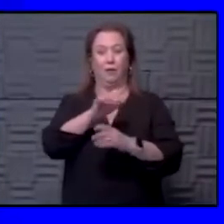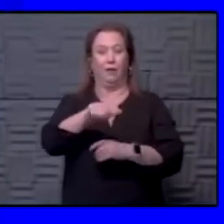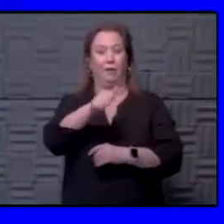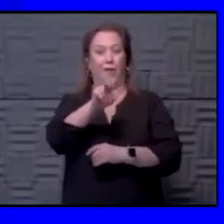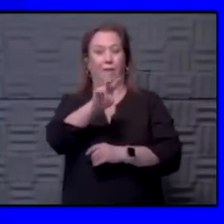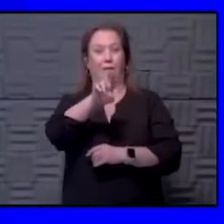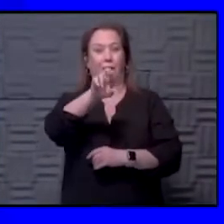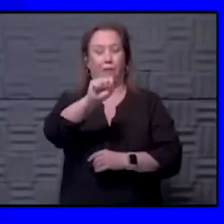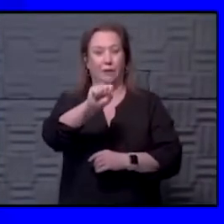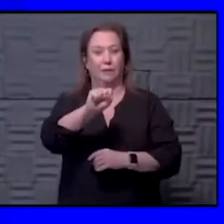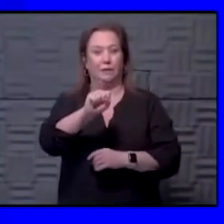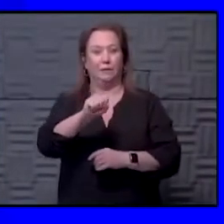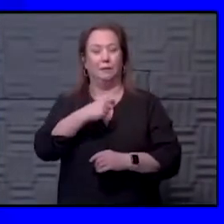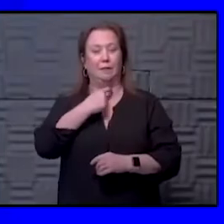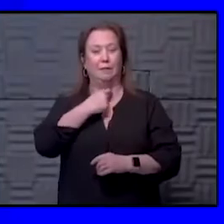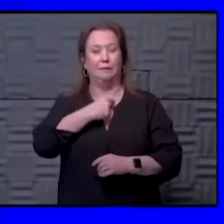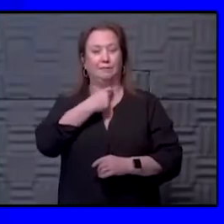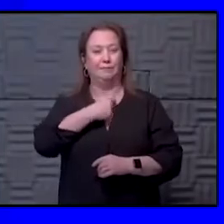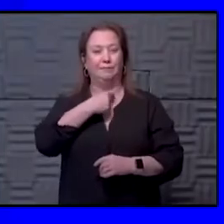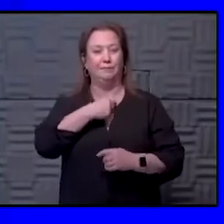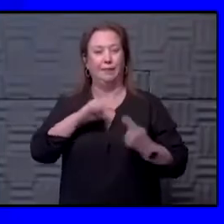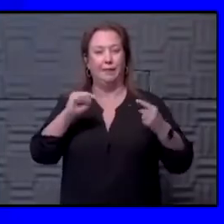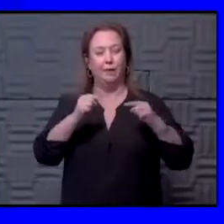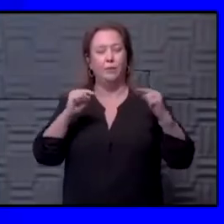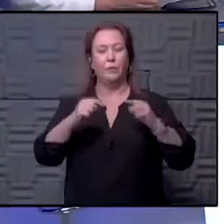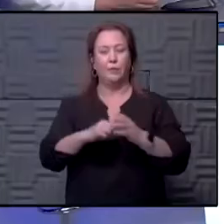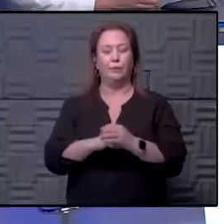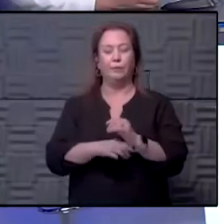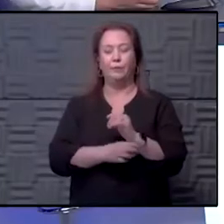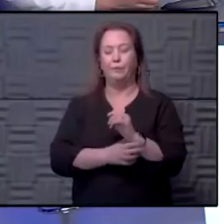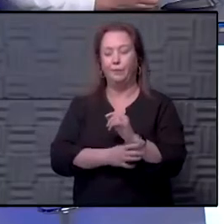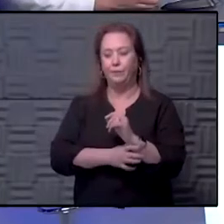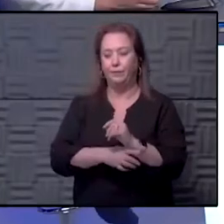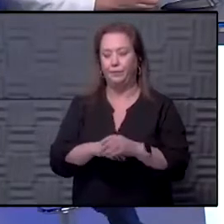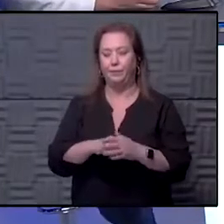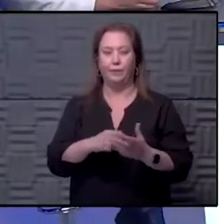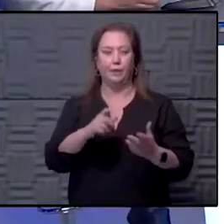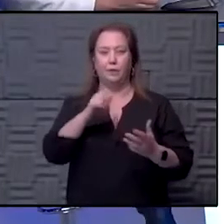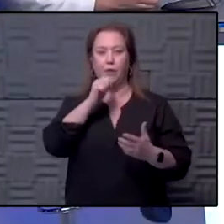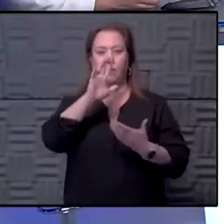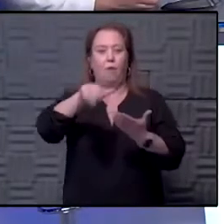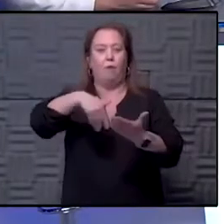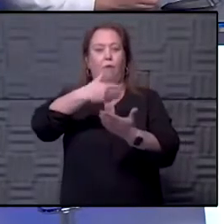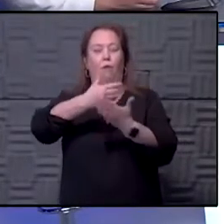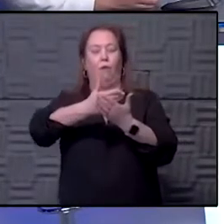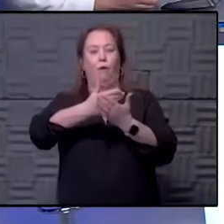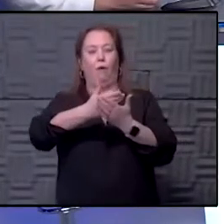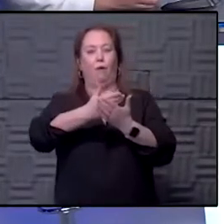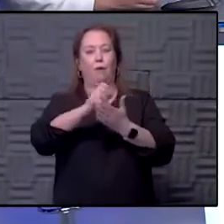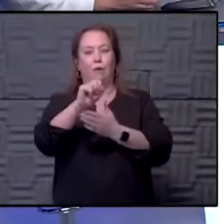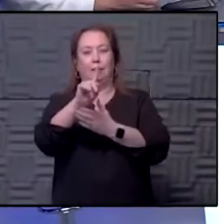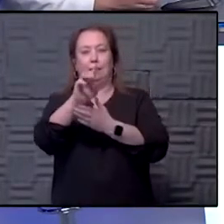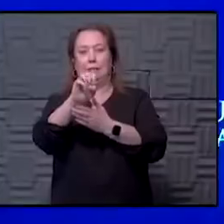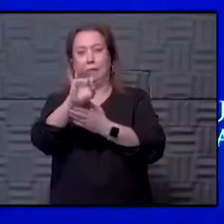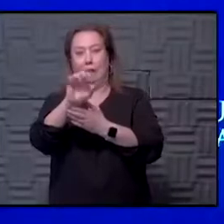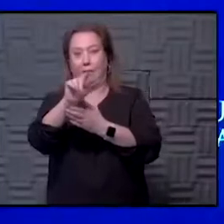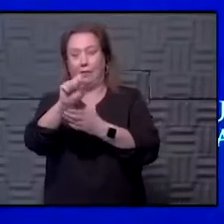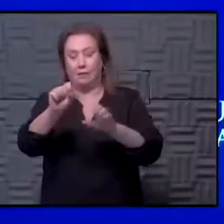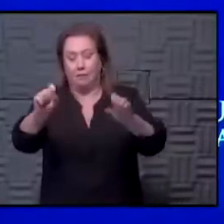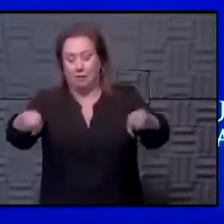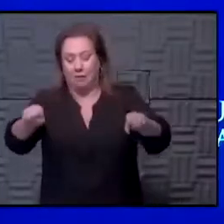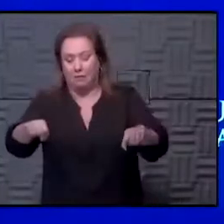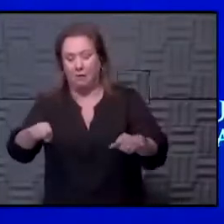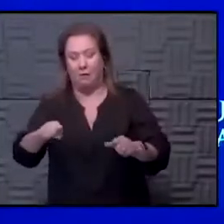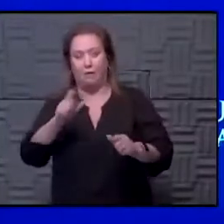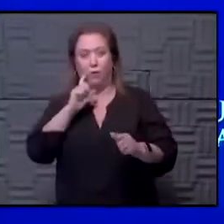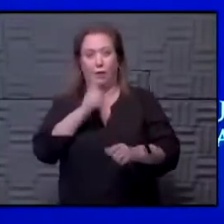virus. Maybe you got some laryngitis or something of that nature. And, you know, I would just say, since we don't know all the vaccine, all the side effects, it could easily be possible. But